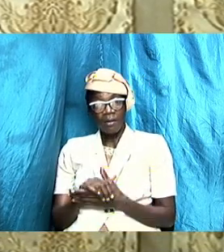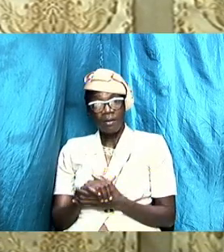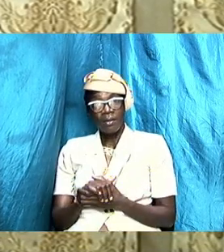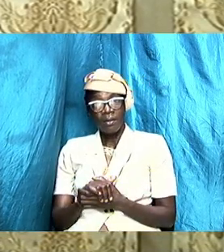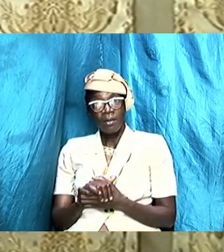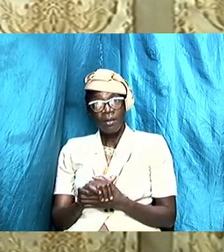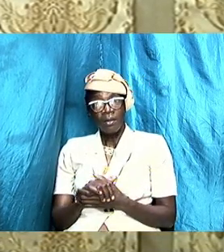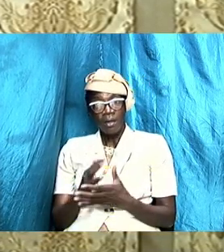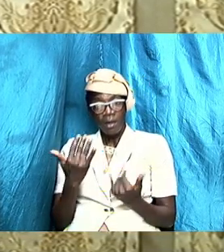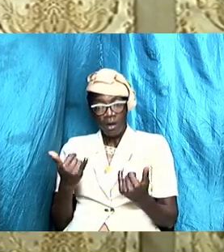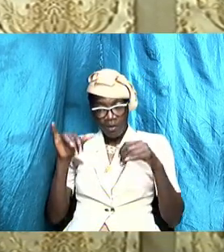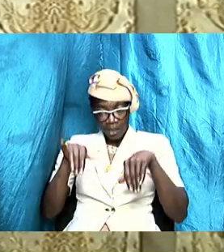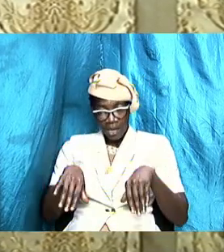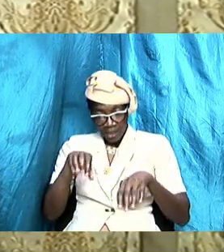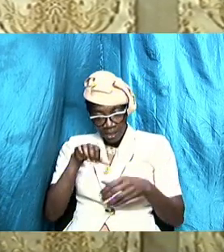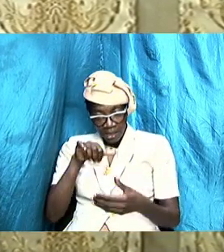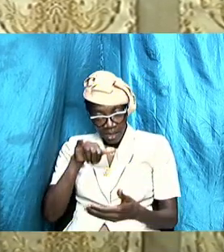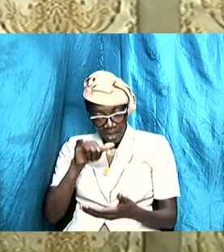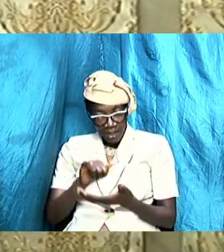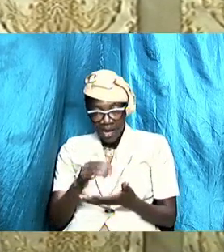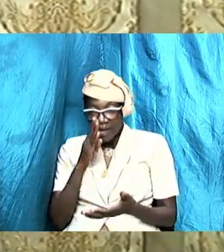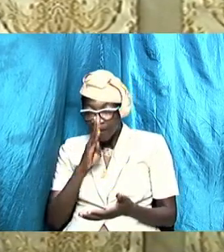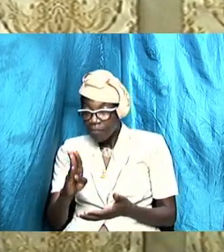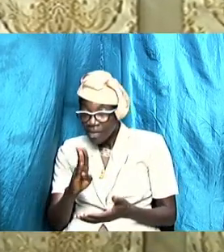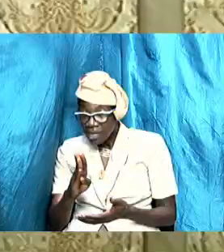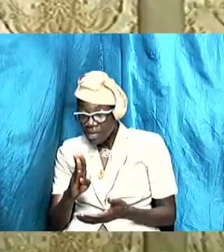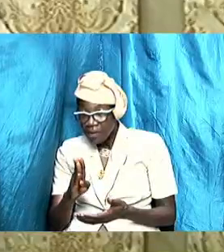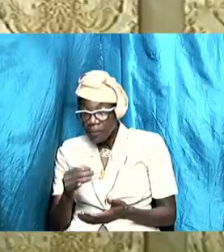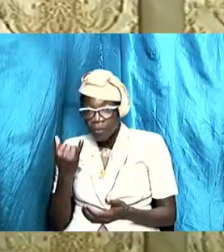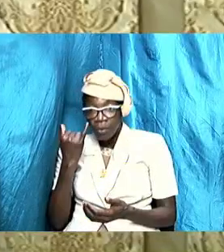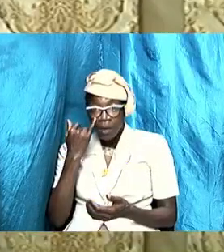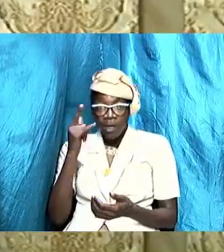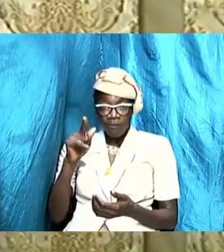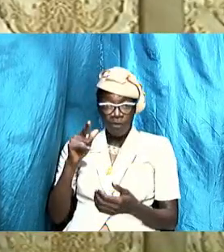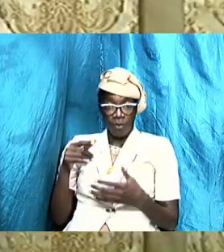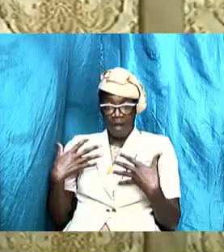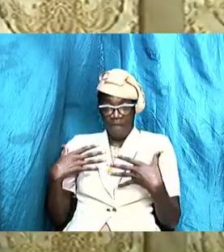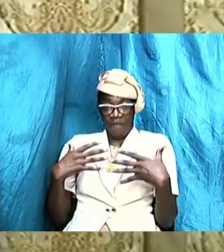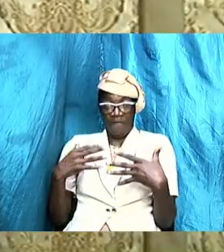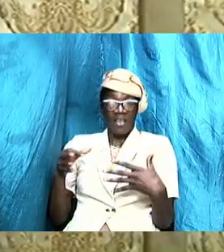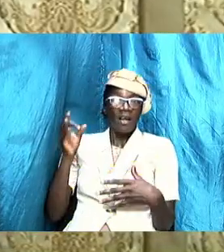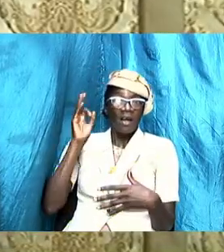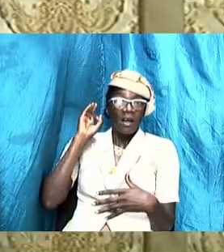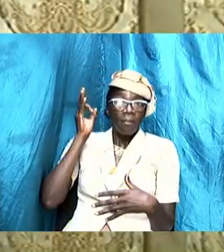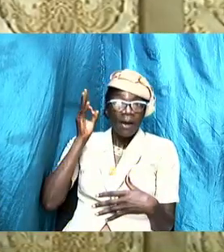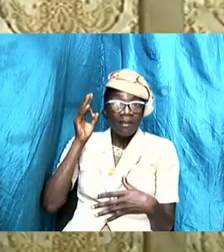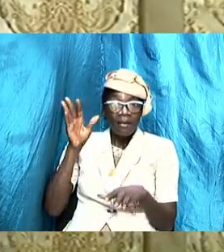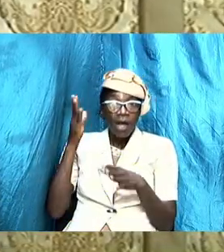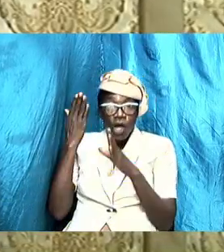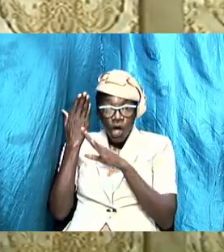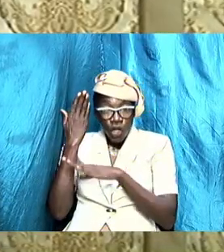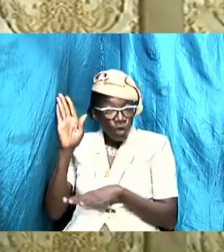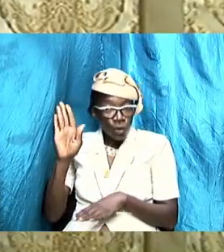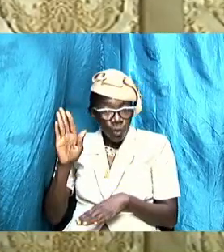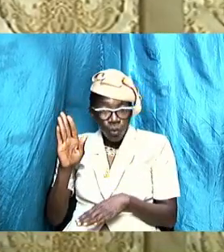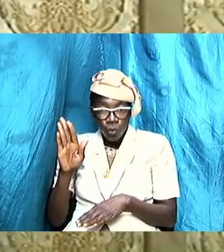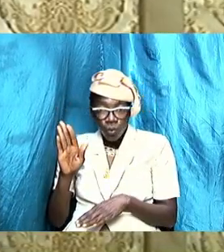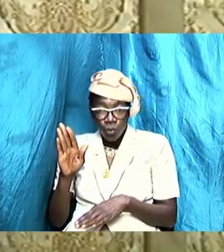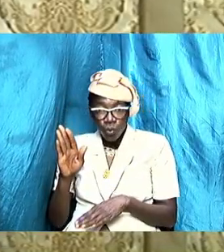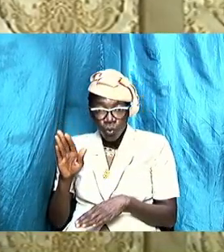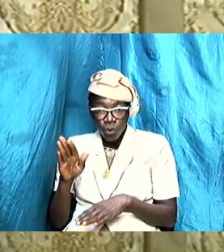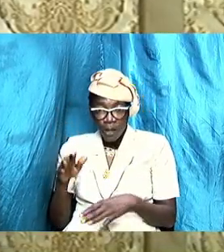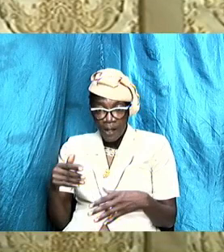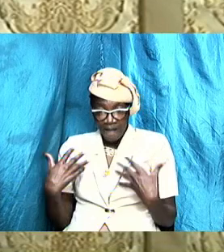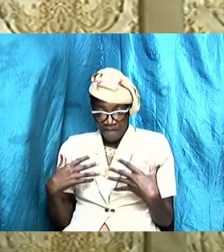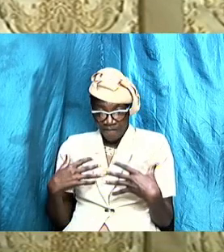how can that be if you fear pastor and you do not fear God you are living